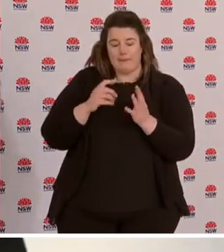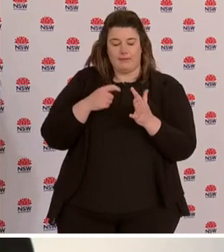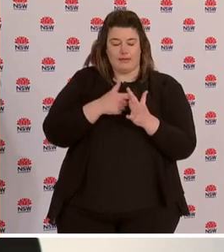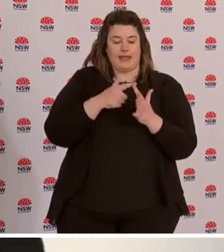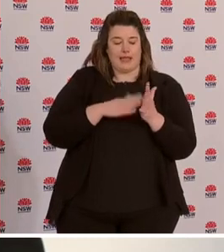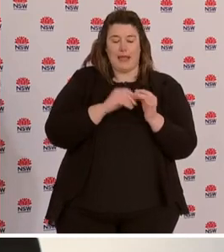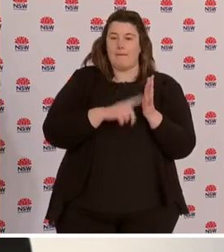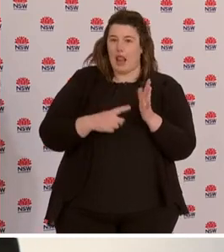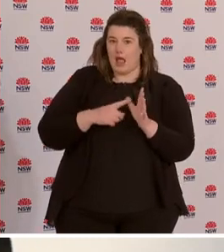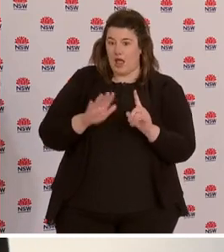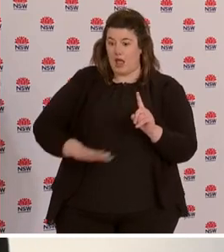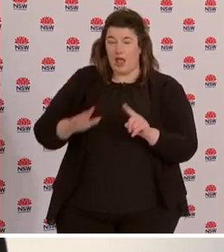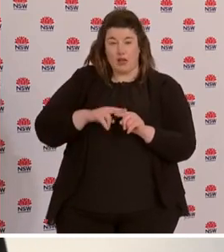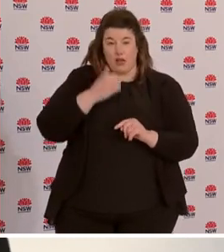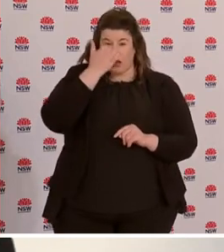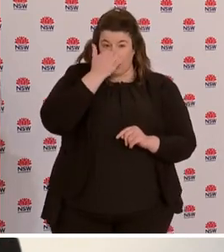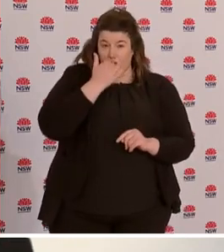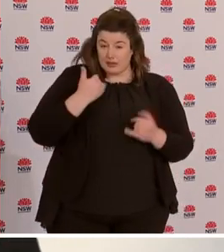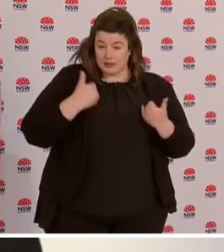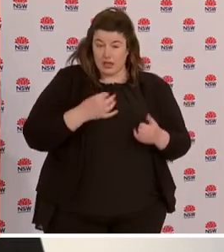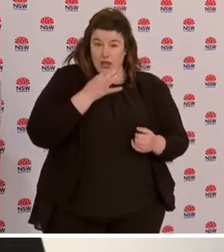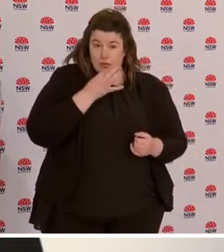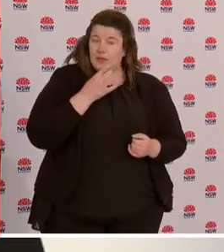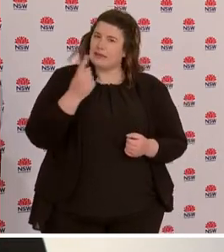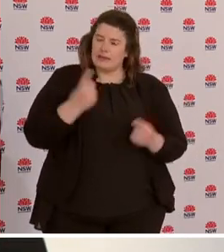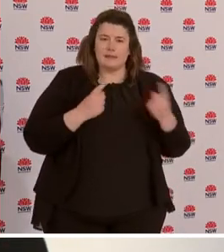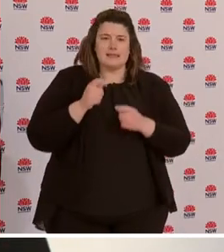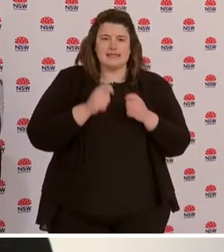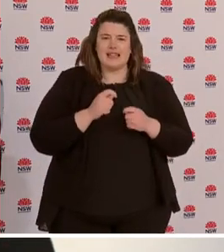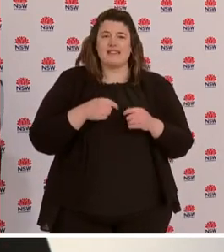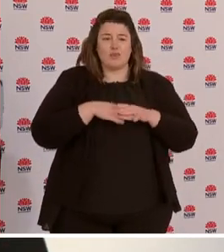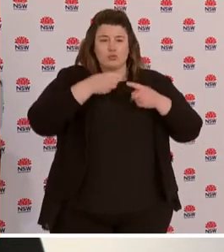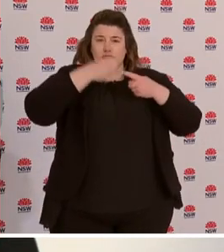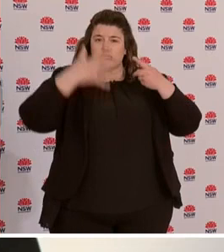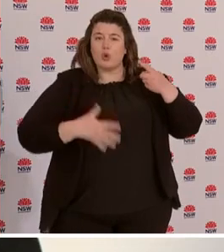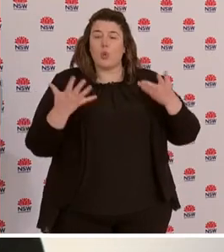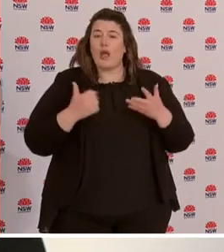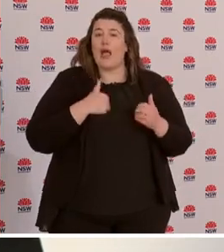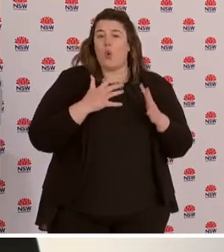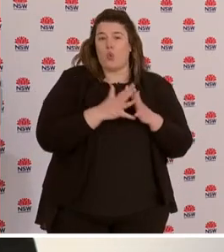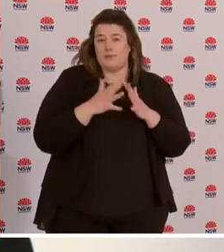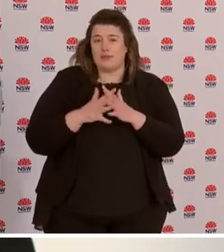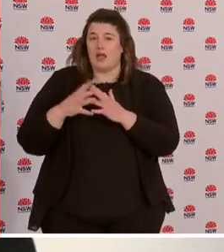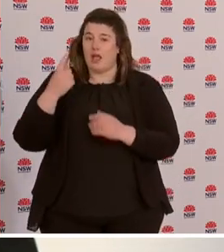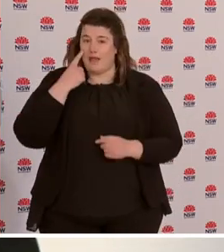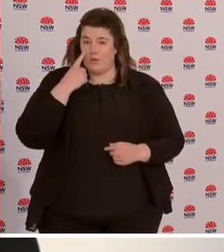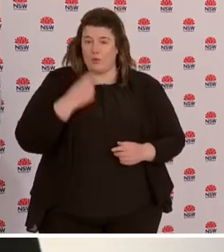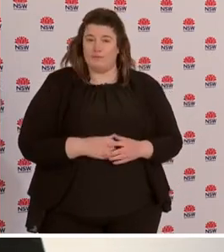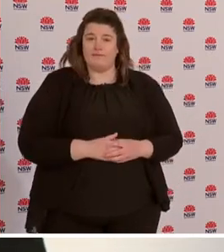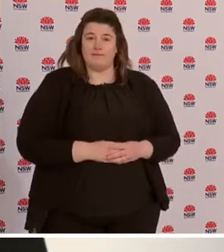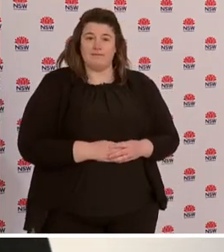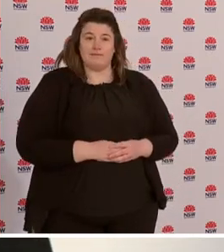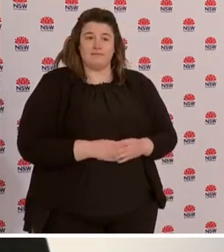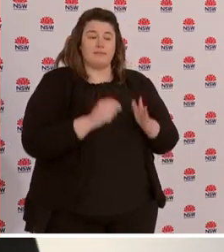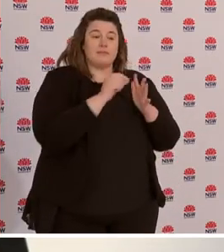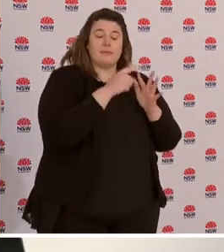even the mildest of symptoms. It's just so important. We're concerned about a particular gathering I mentioned yesterday in Pendle Hill. This is